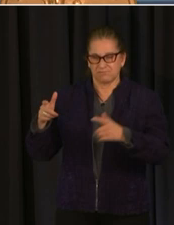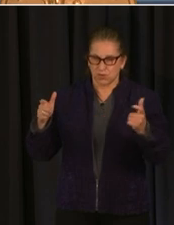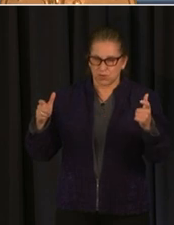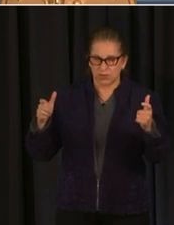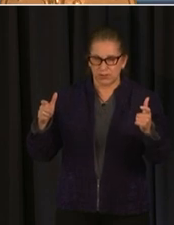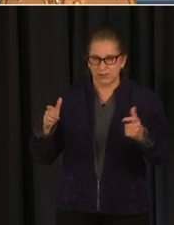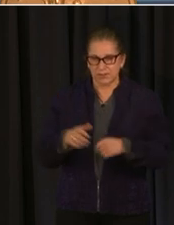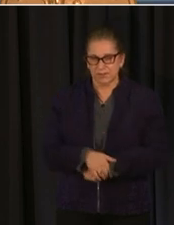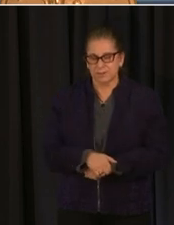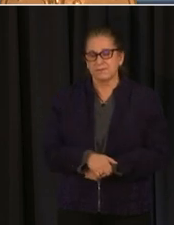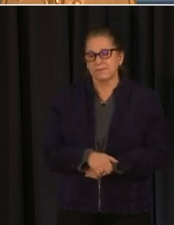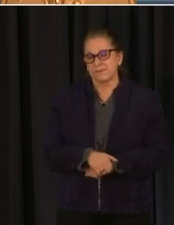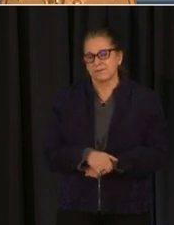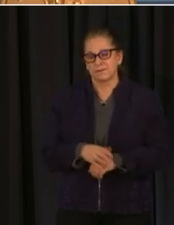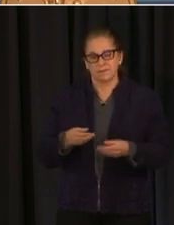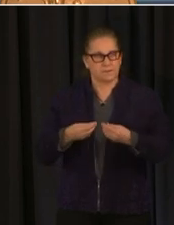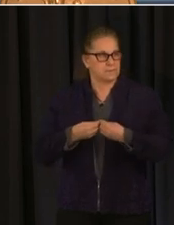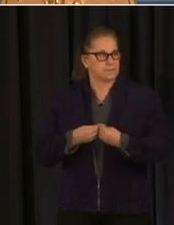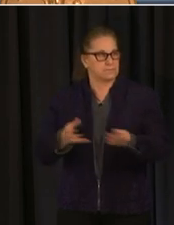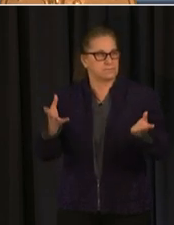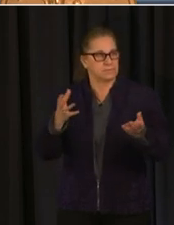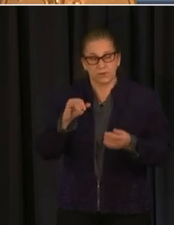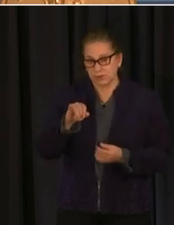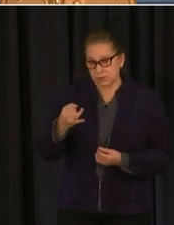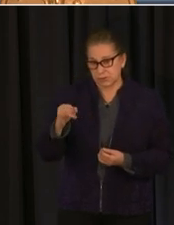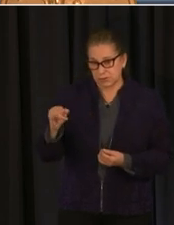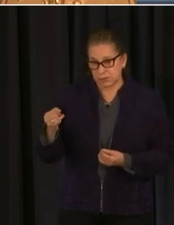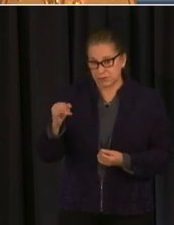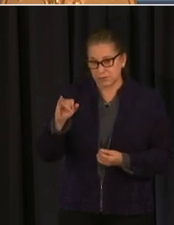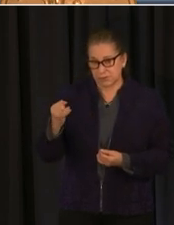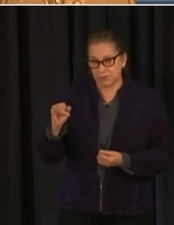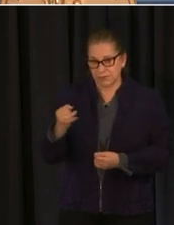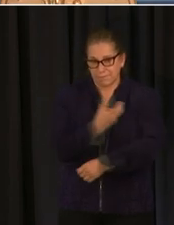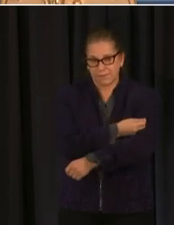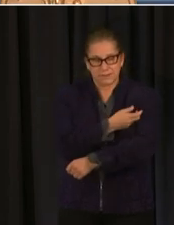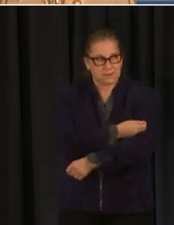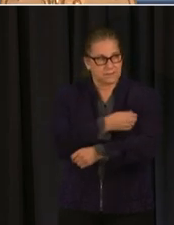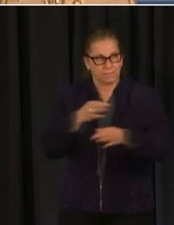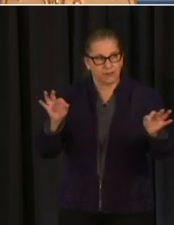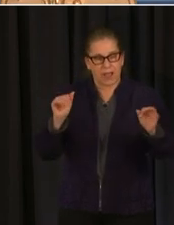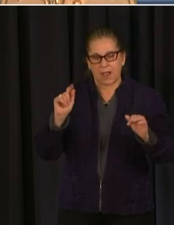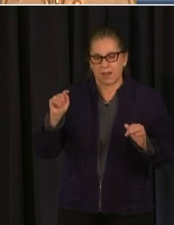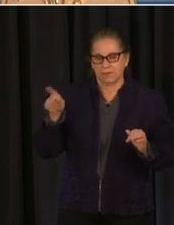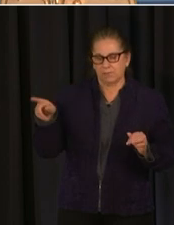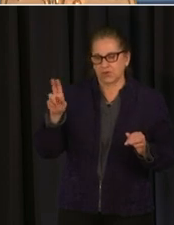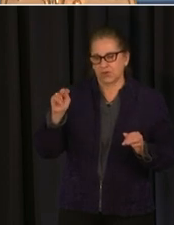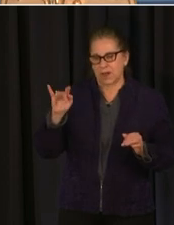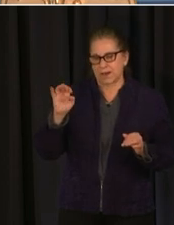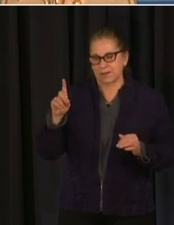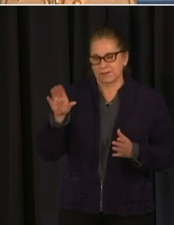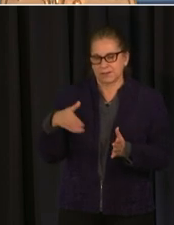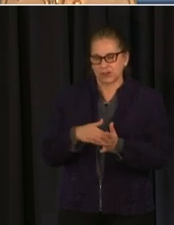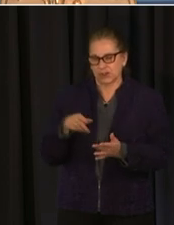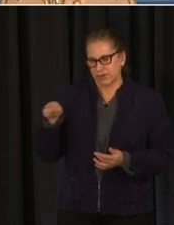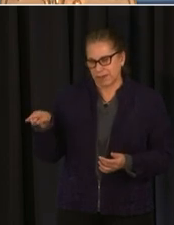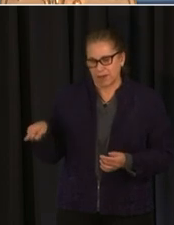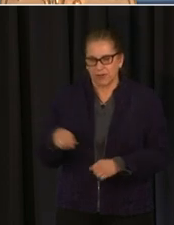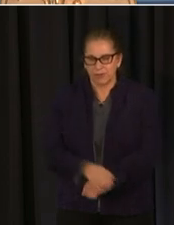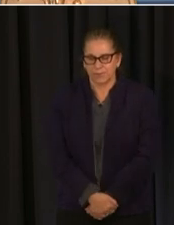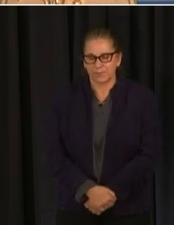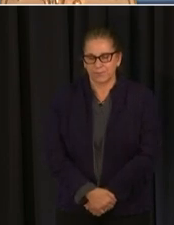vaccine will be distributed take your shot uh with dc united we can't wait to see you we also